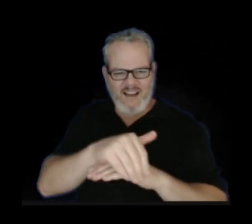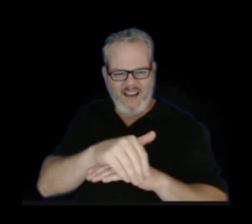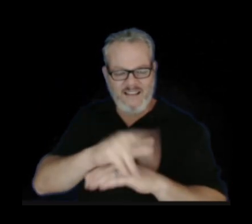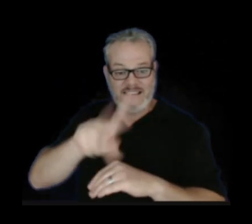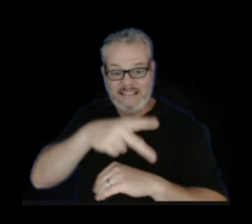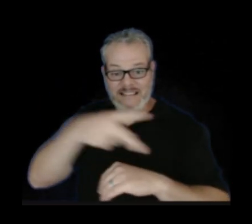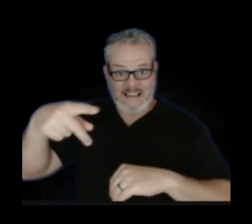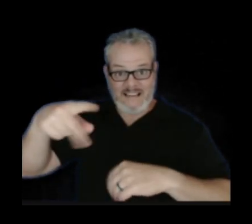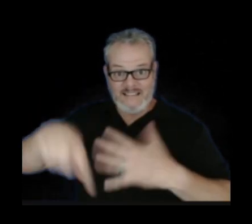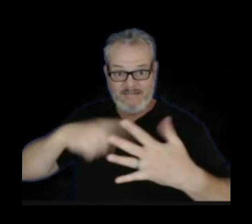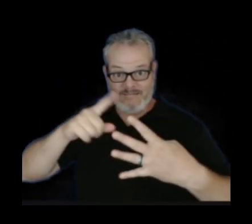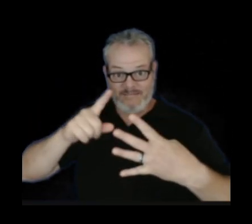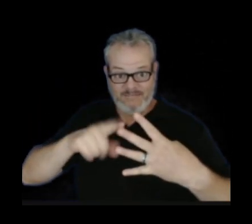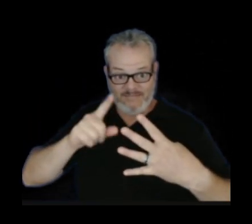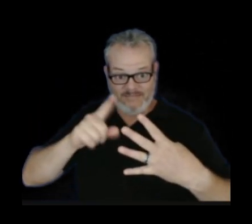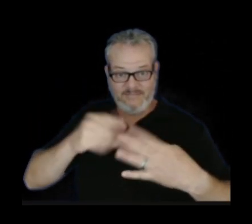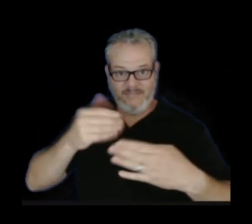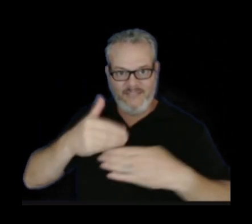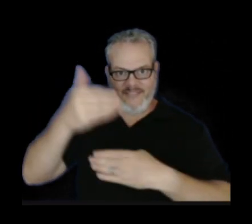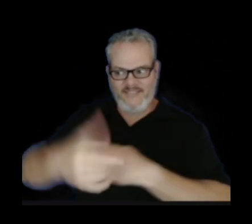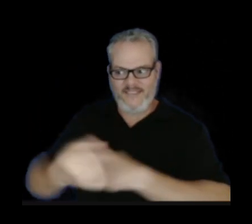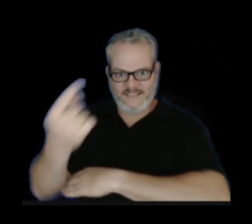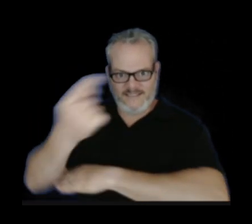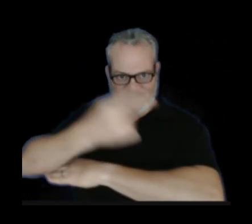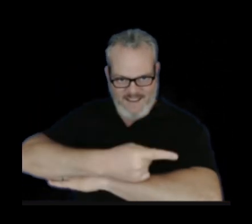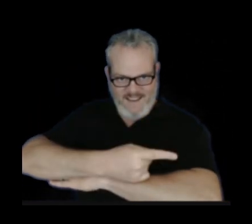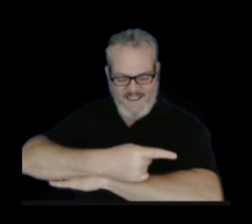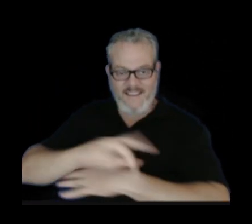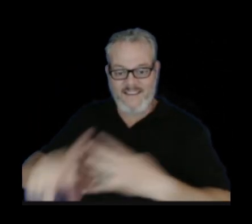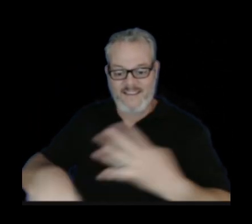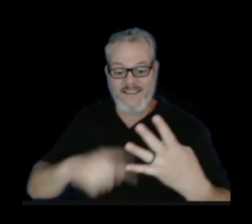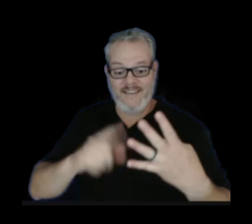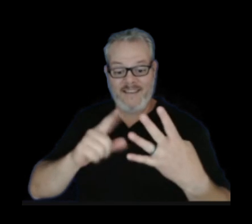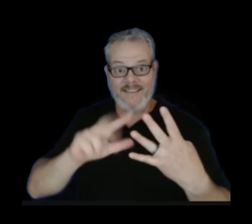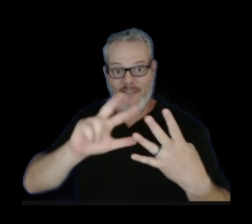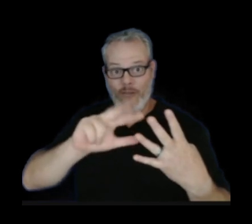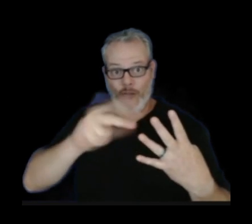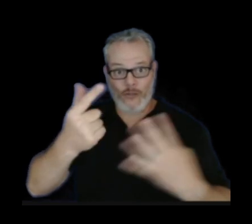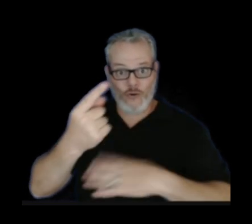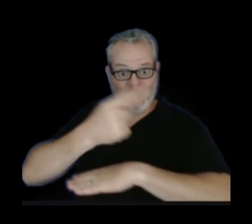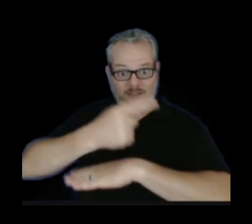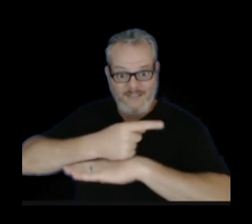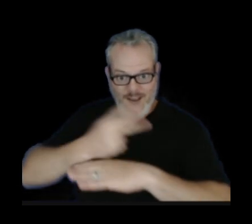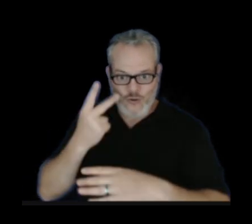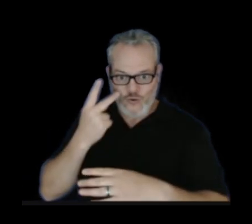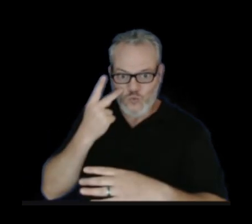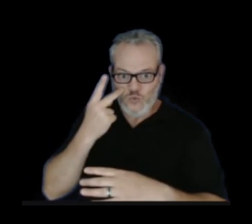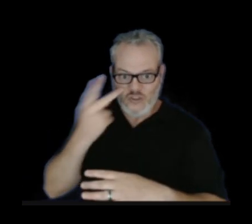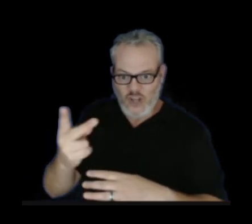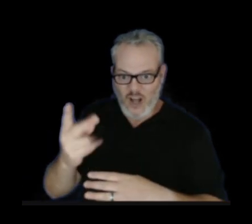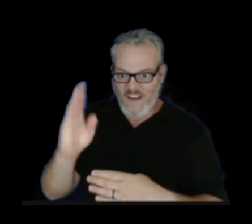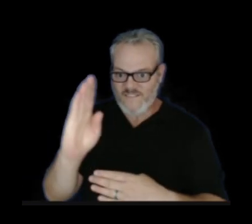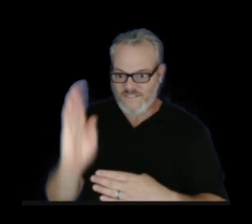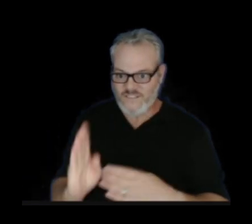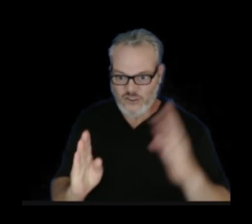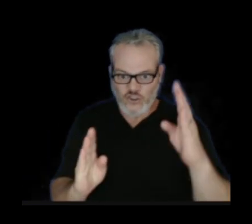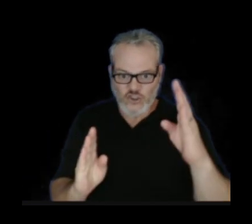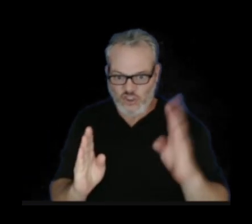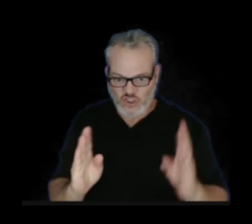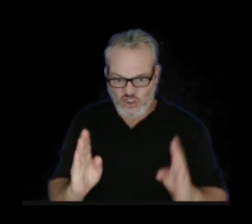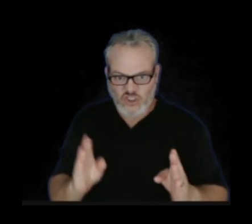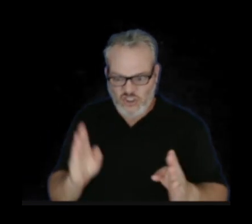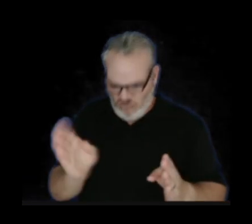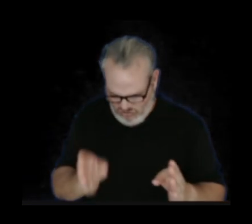the following day. The third phase was when we saw fissures opening across the floor of a Nepal crater